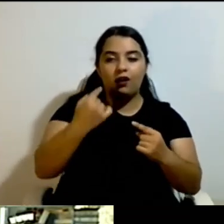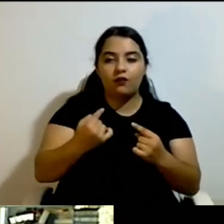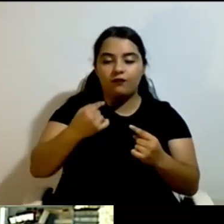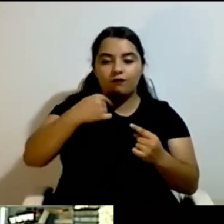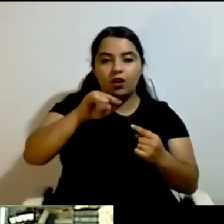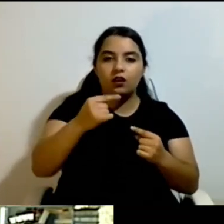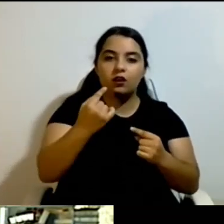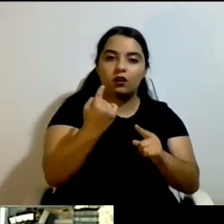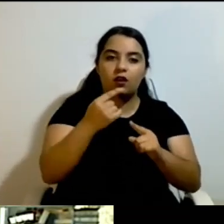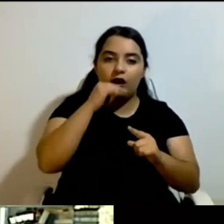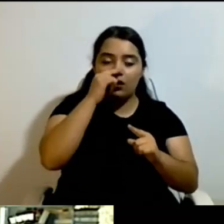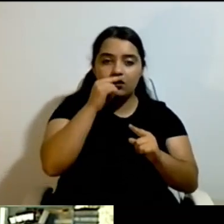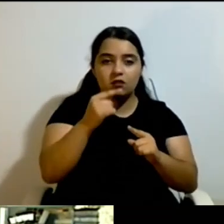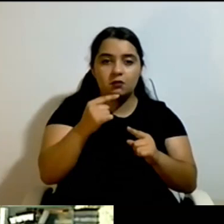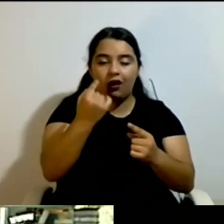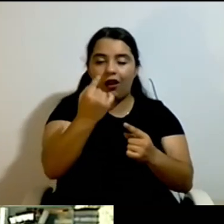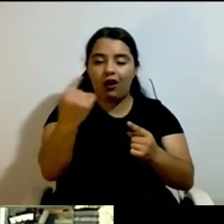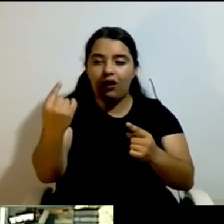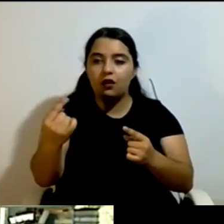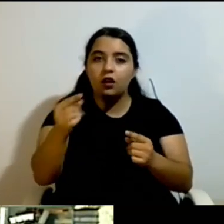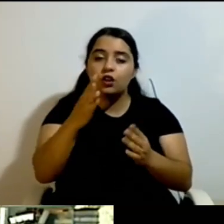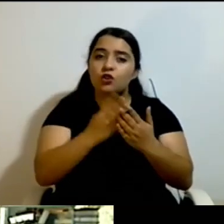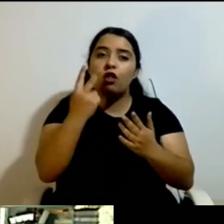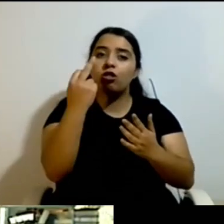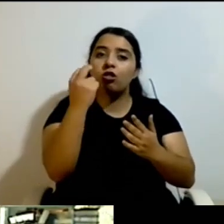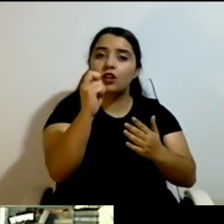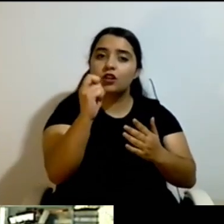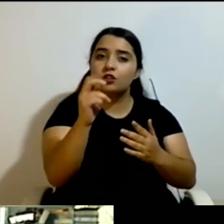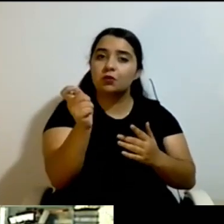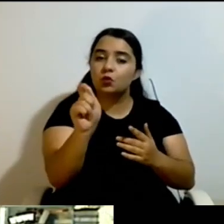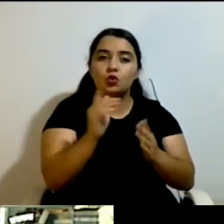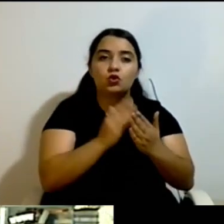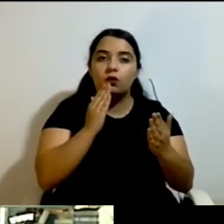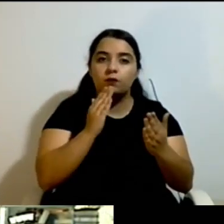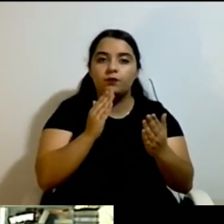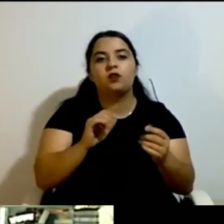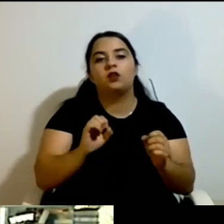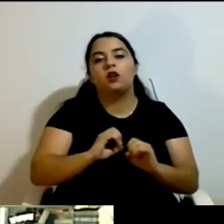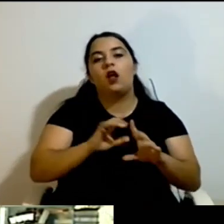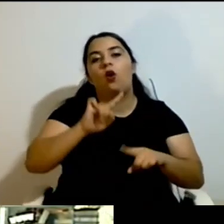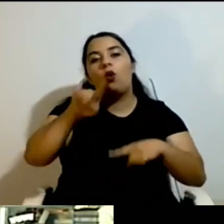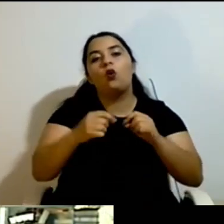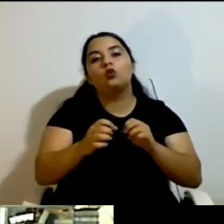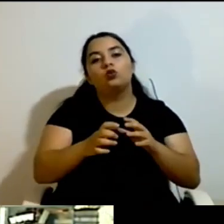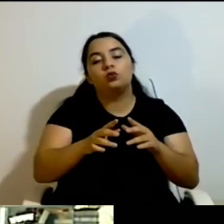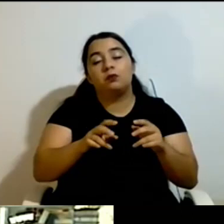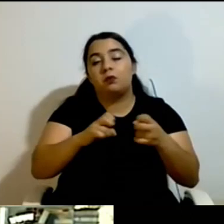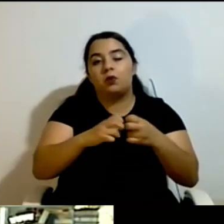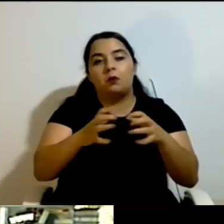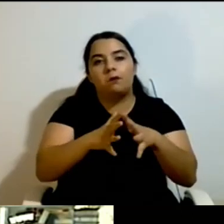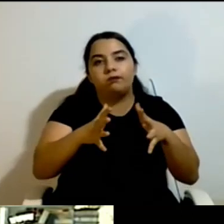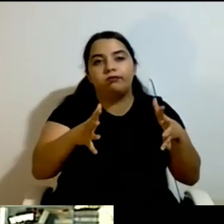And, of course, one of the major problems that this, this whole model is geared to persons with physical disabilities, not to